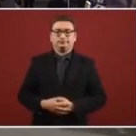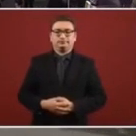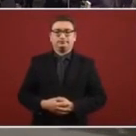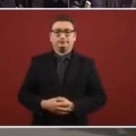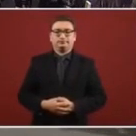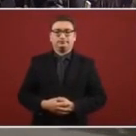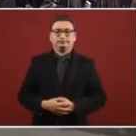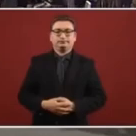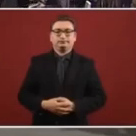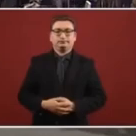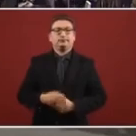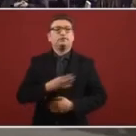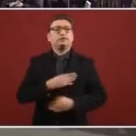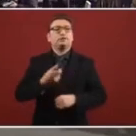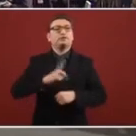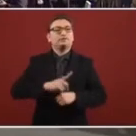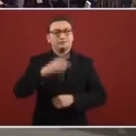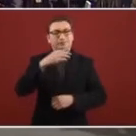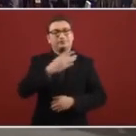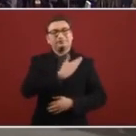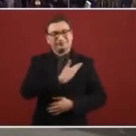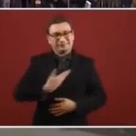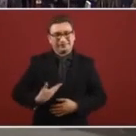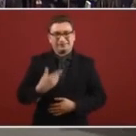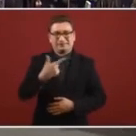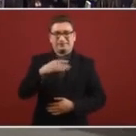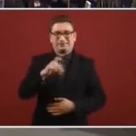so the only part I'm going to see